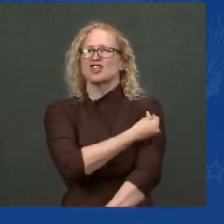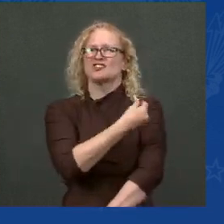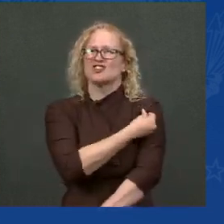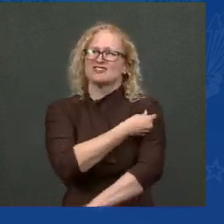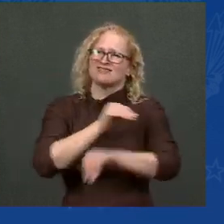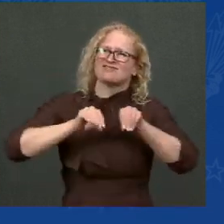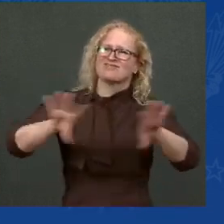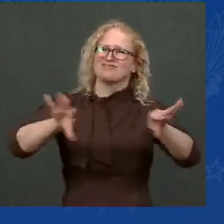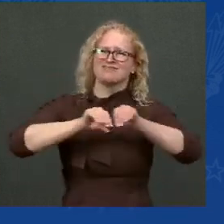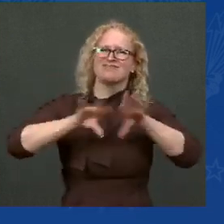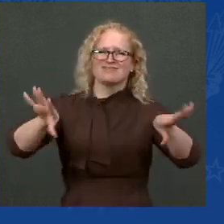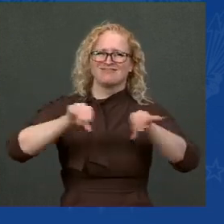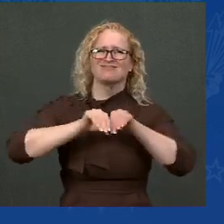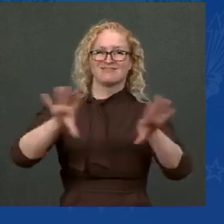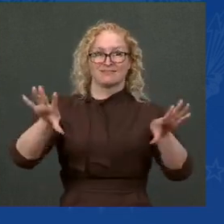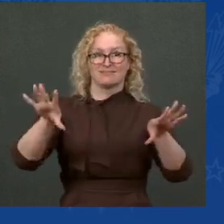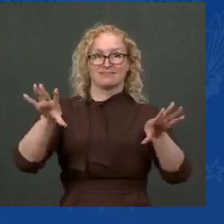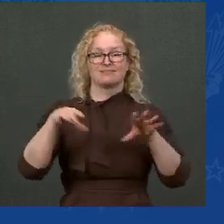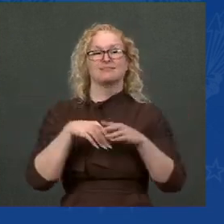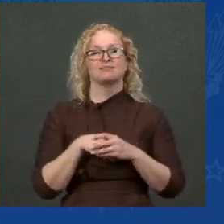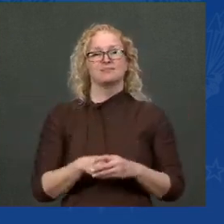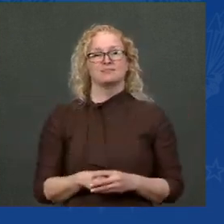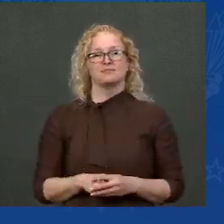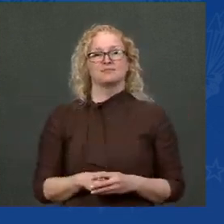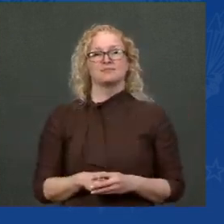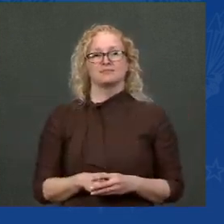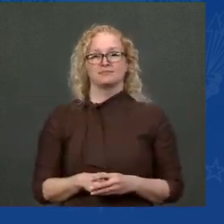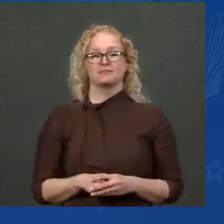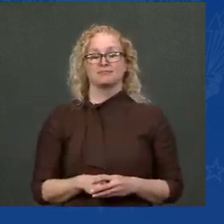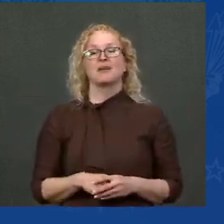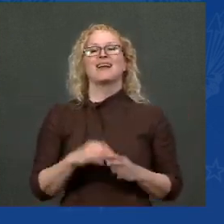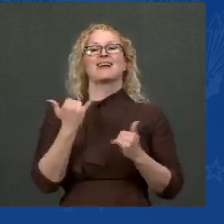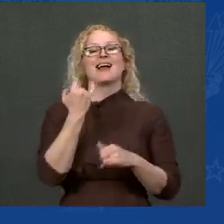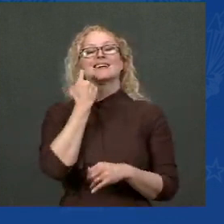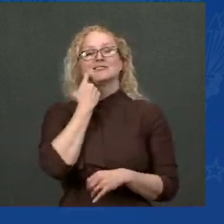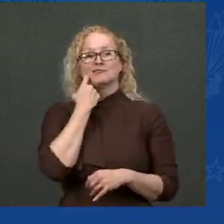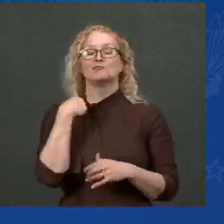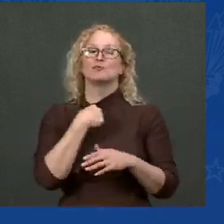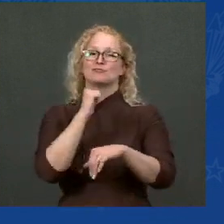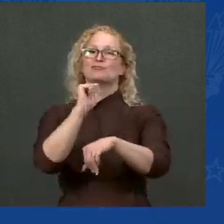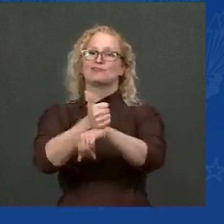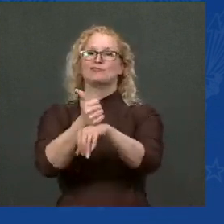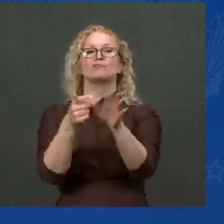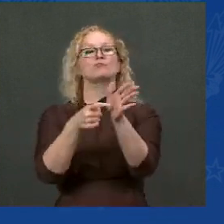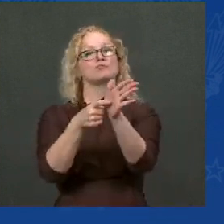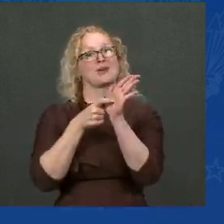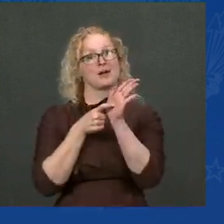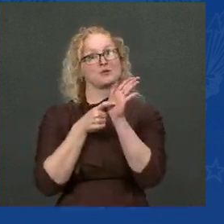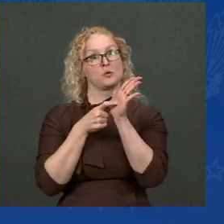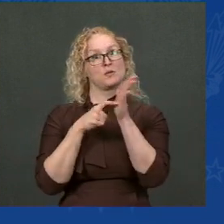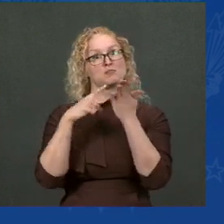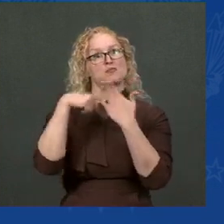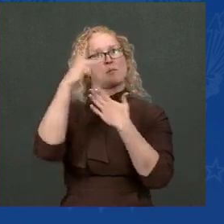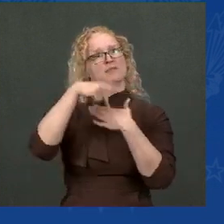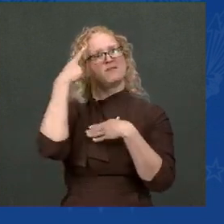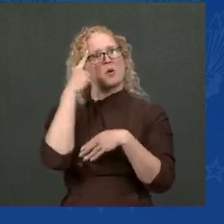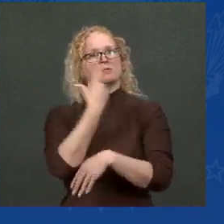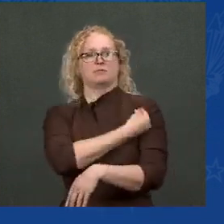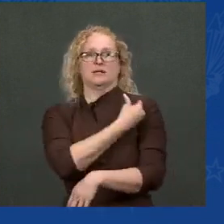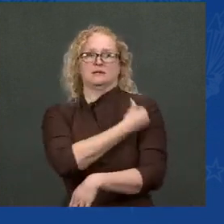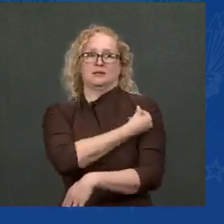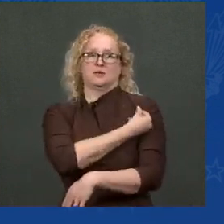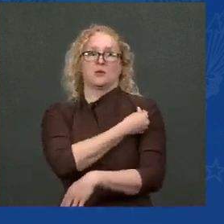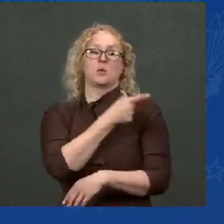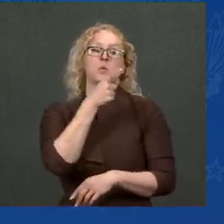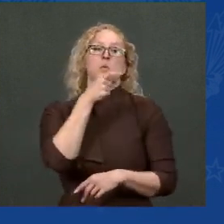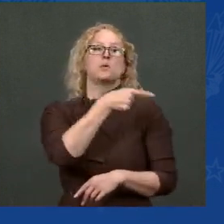adults down in this country from around 100 million several months ago to 60 million now. You know, that's good for our